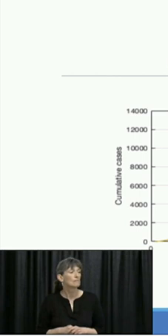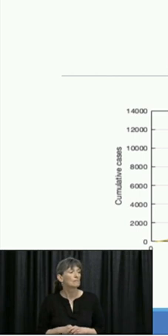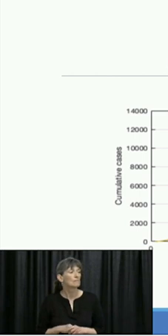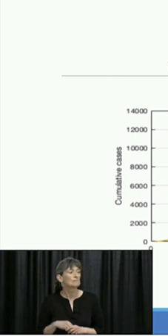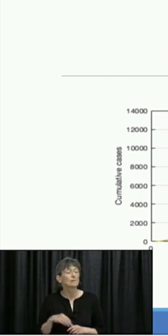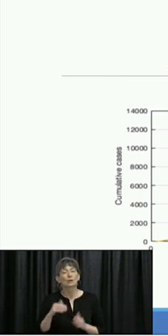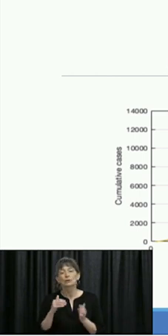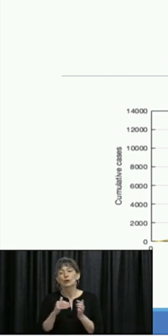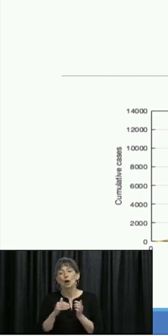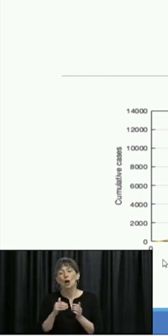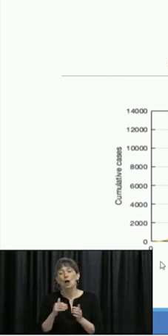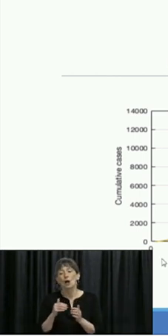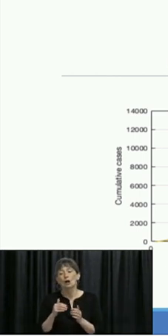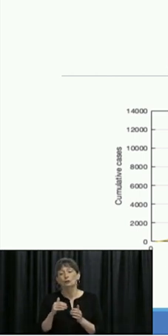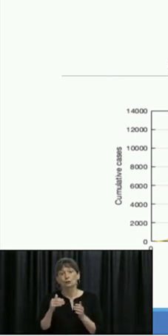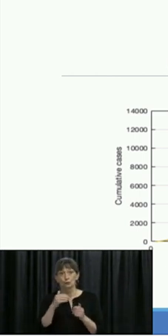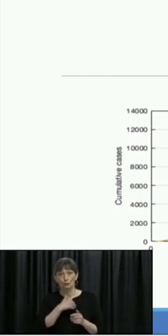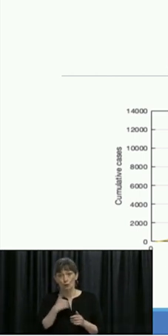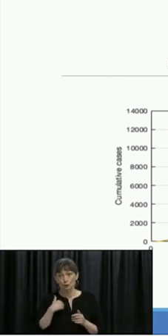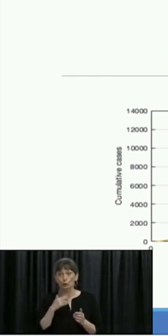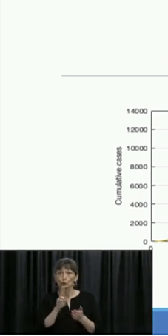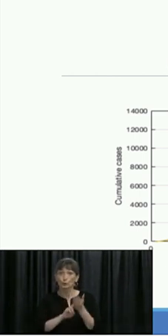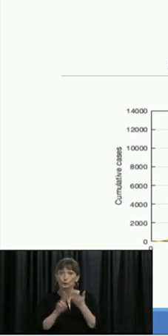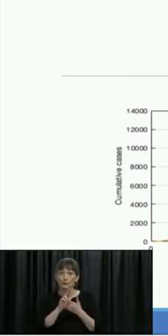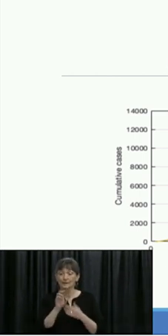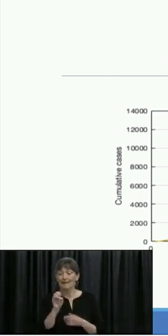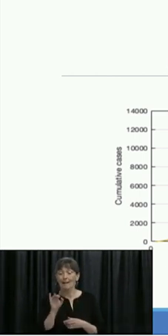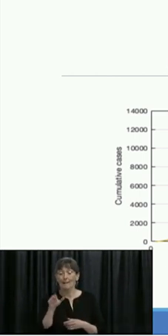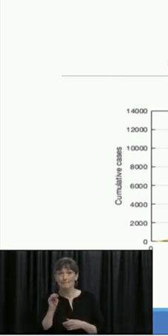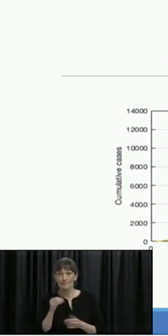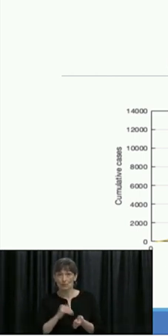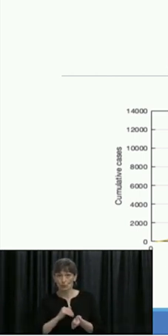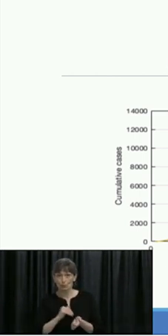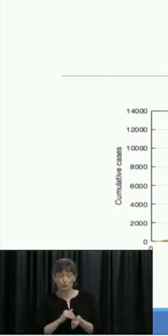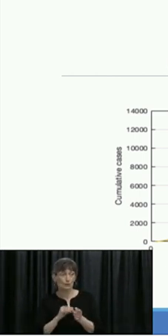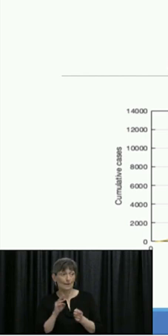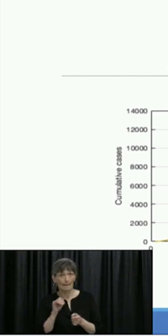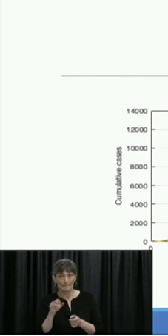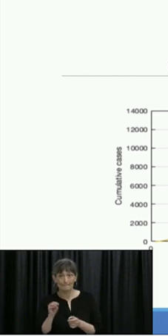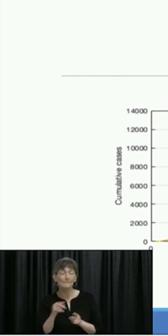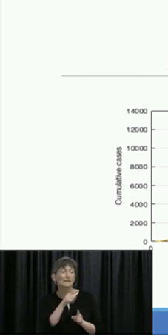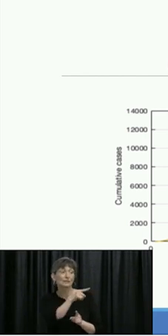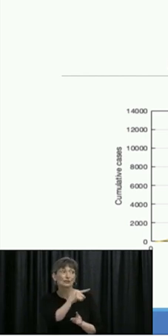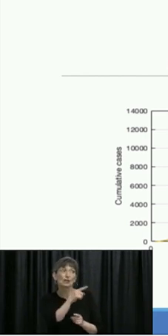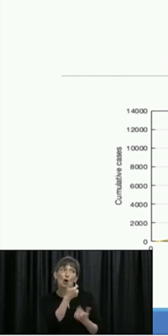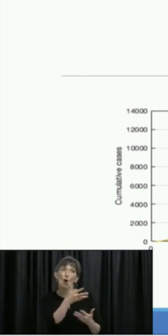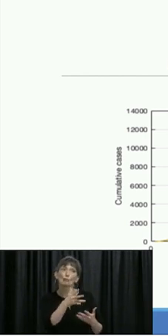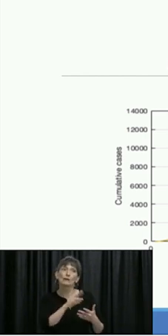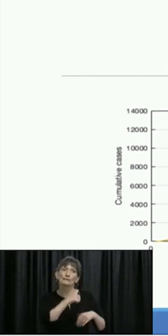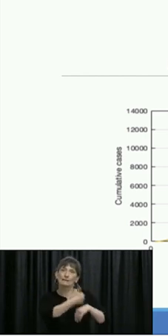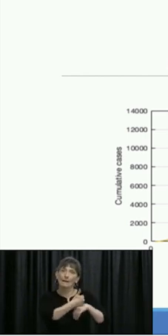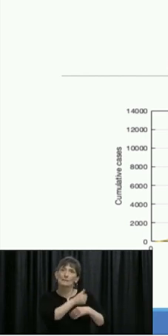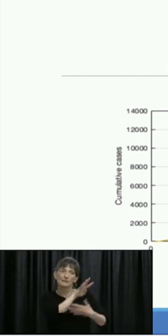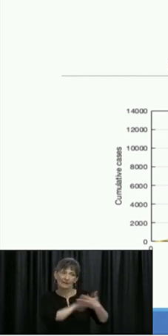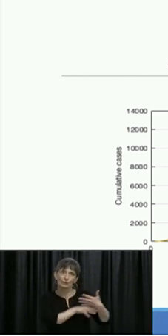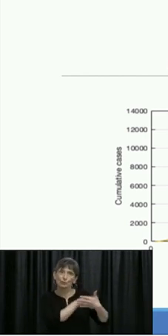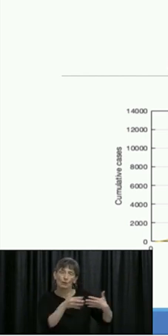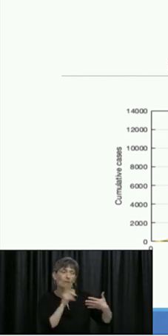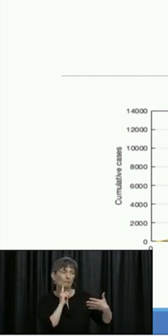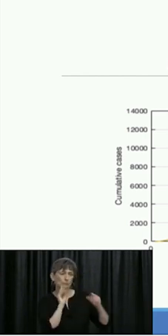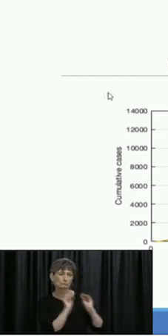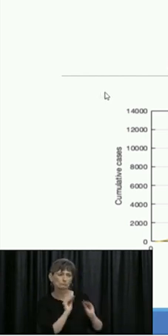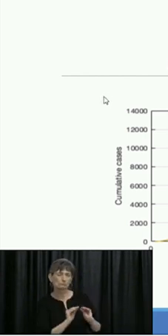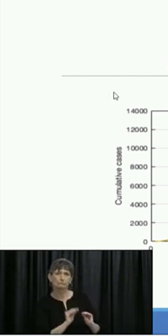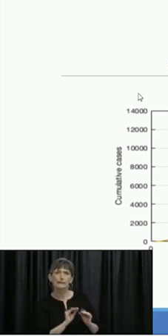who's actually in our team from University of Toronto, used data from Toronto, because she already had the model built there, to ask this question.